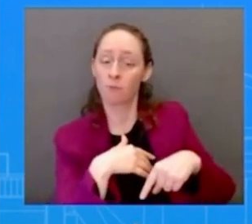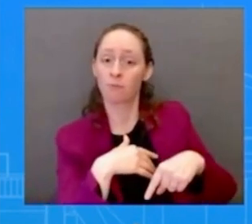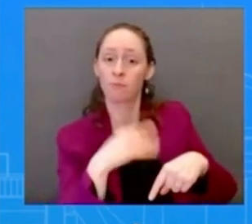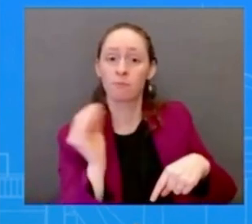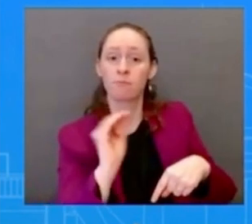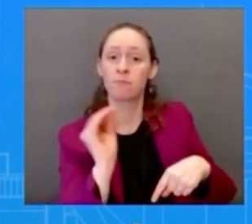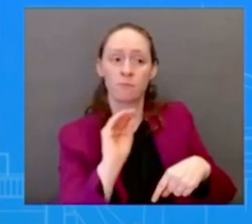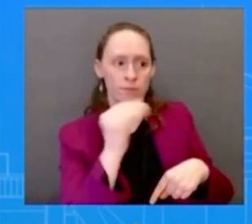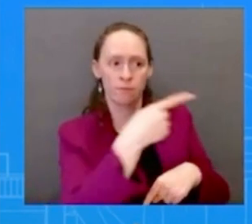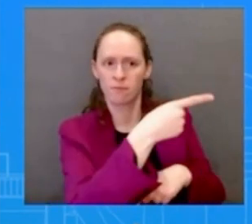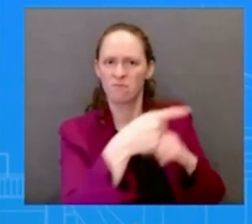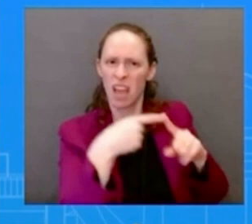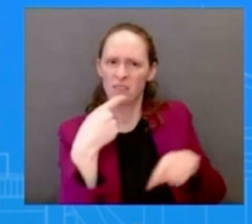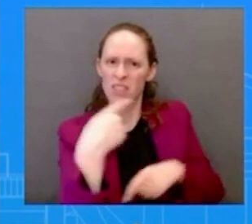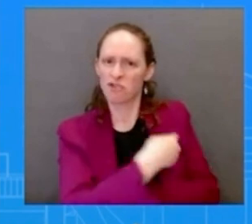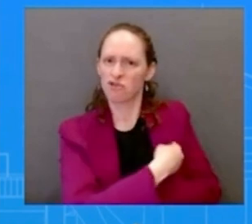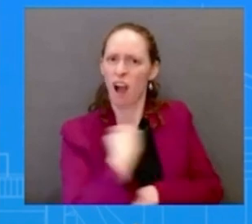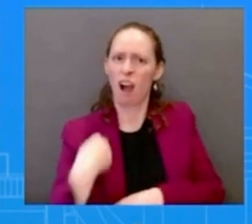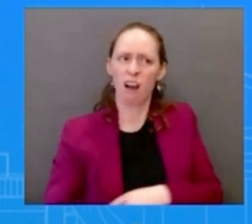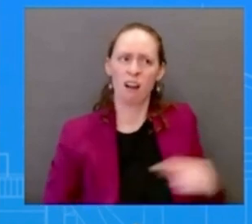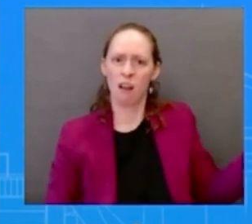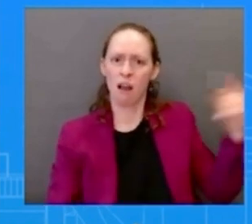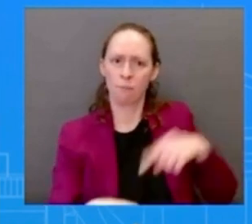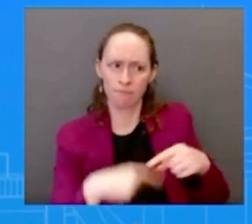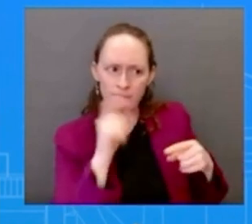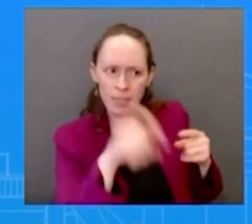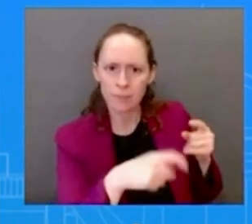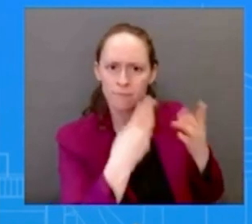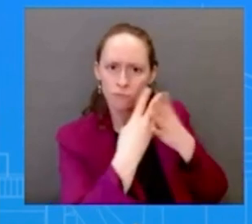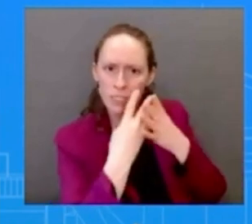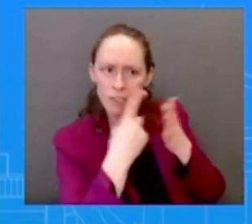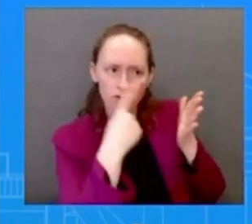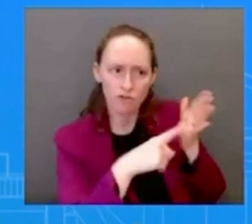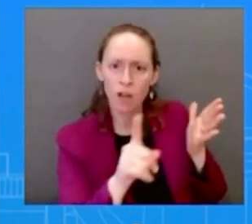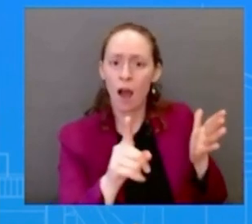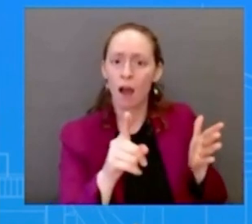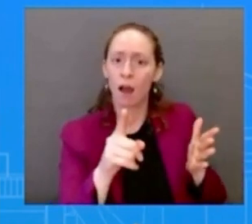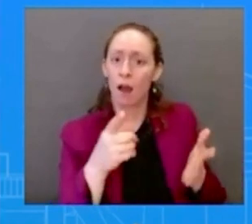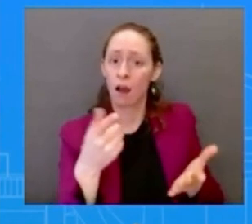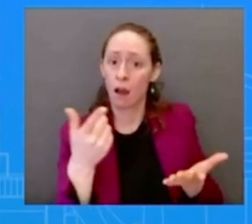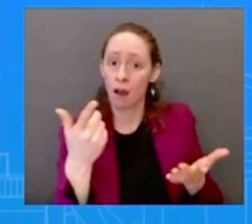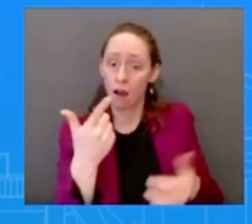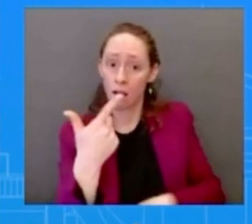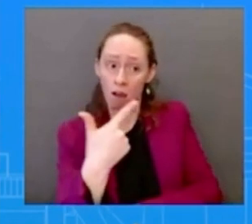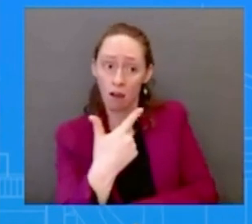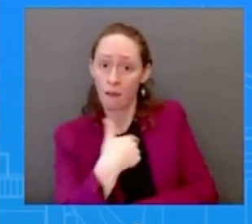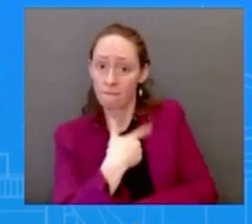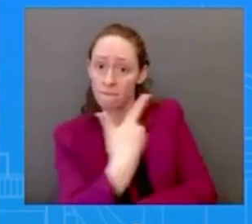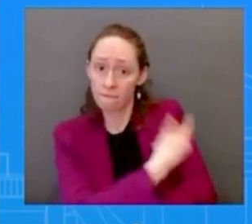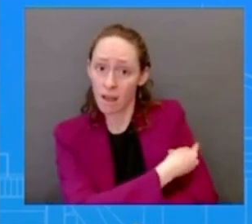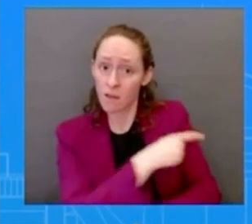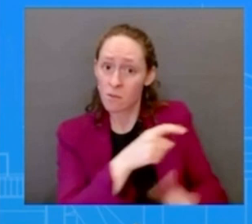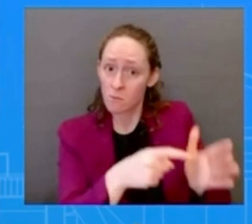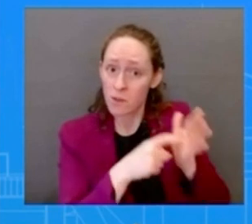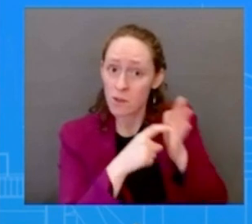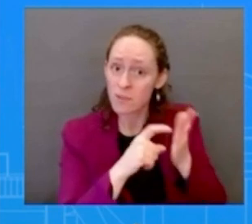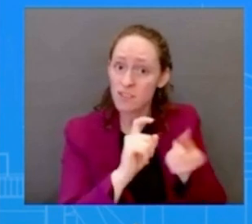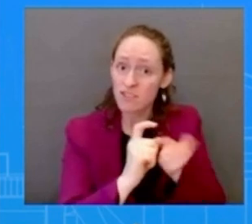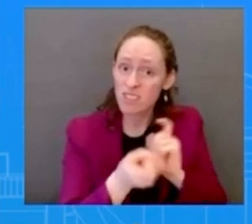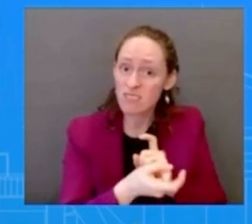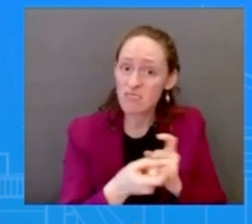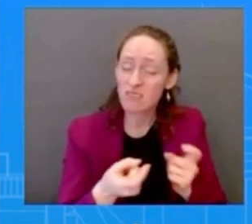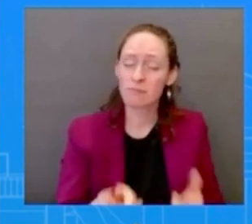requirement for international travels in general we don't have any updates at this time and a second question on um